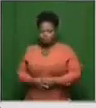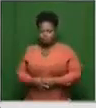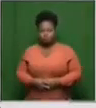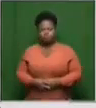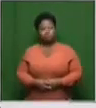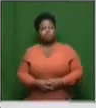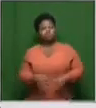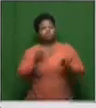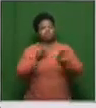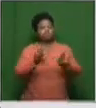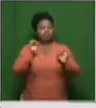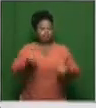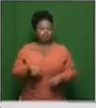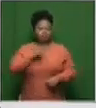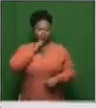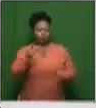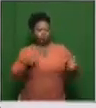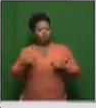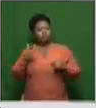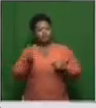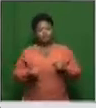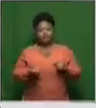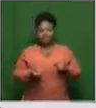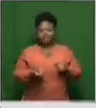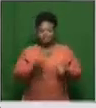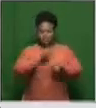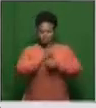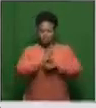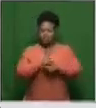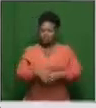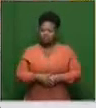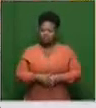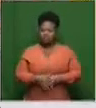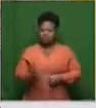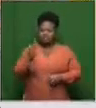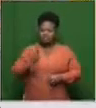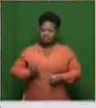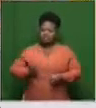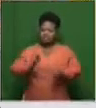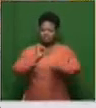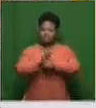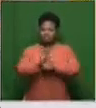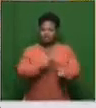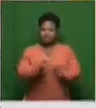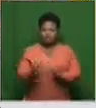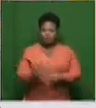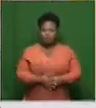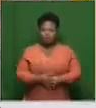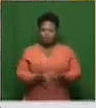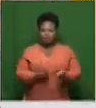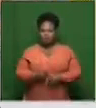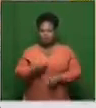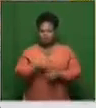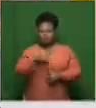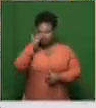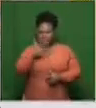and are, of course, concerned, Dr. Reese, about the side effects from this particular vaccine. But even before we get to